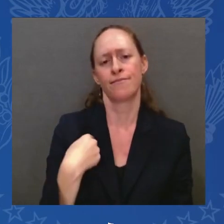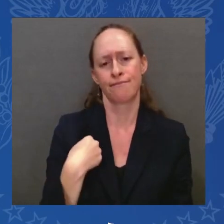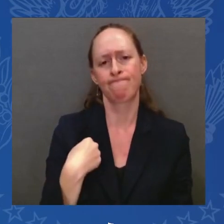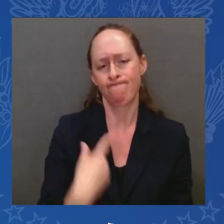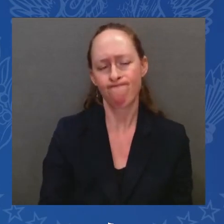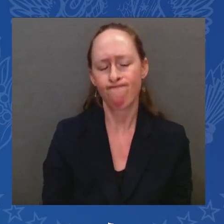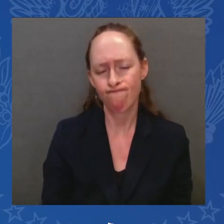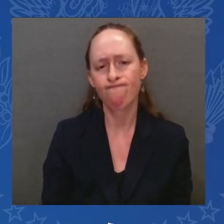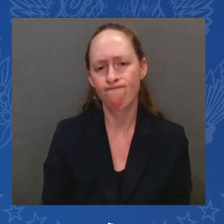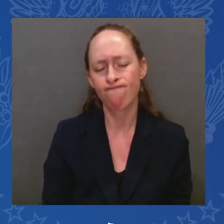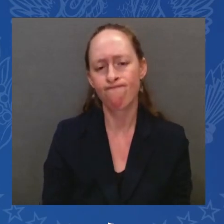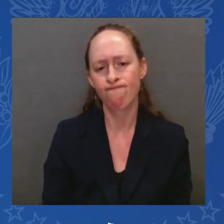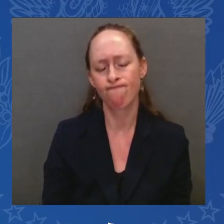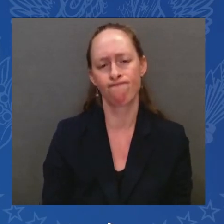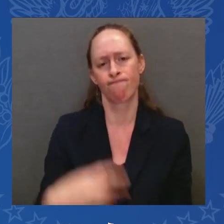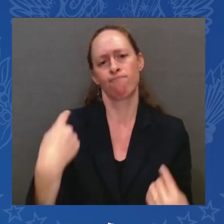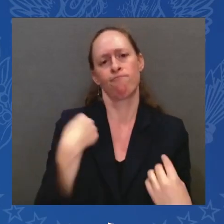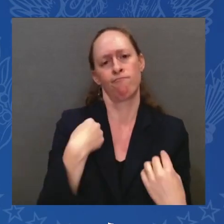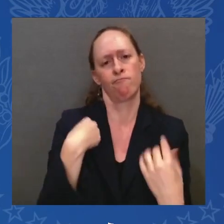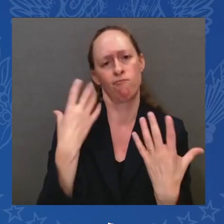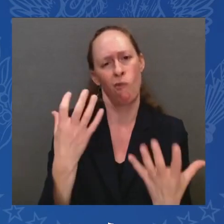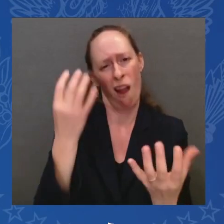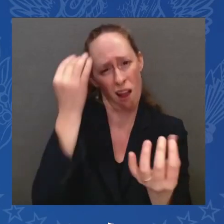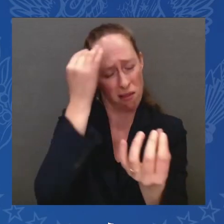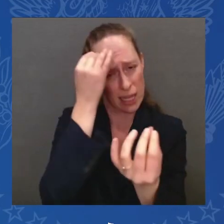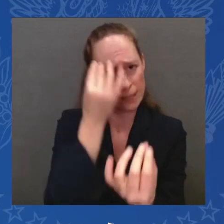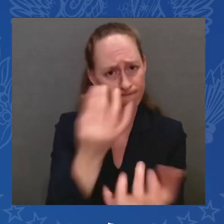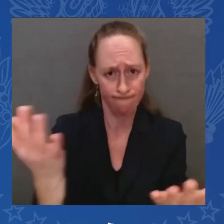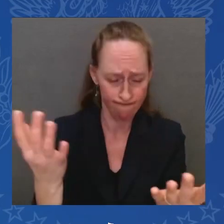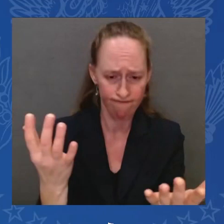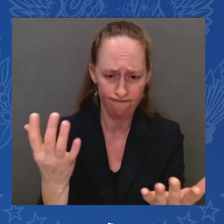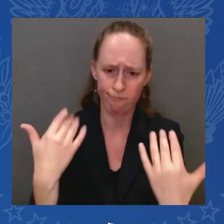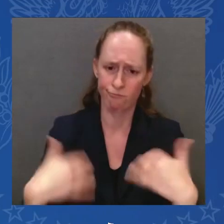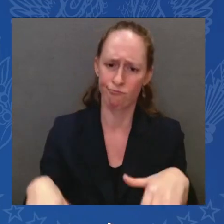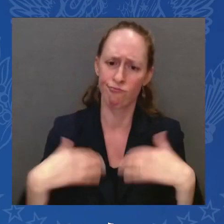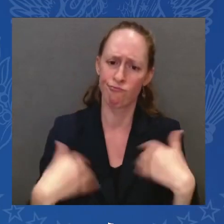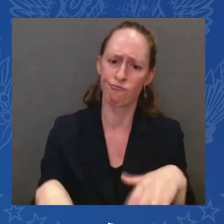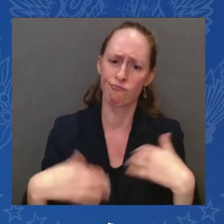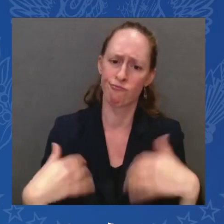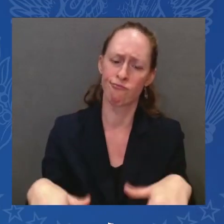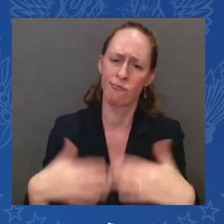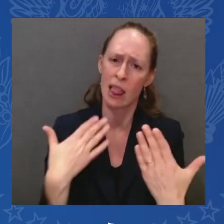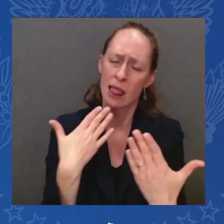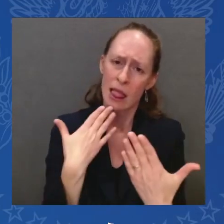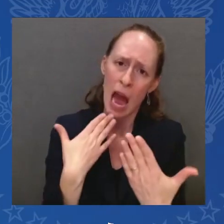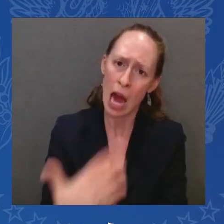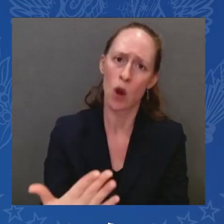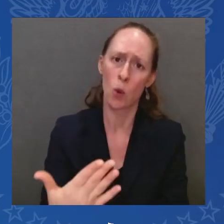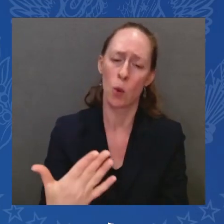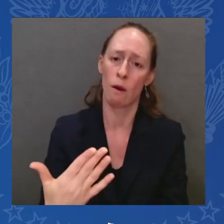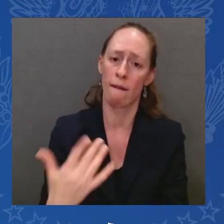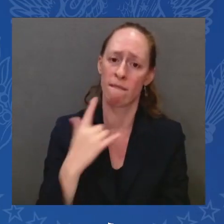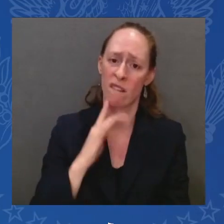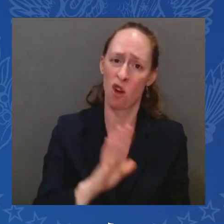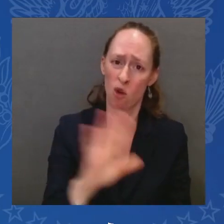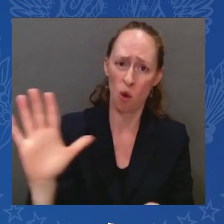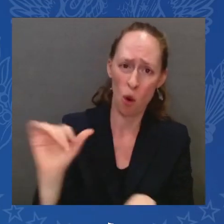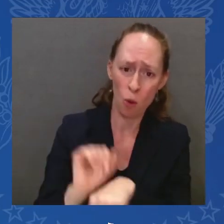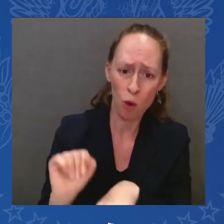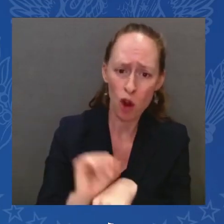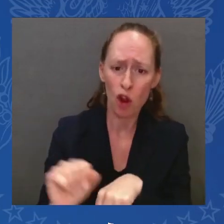working the work you're doing to bring comfort. And in this moment of grief for those of who are grieving as well.